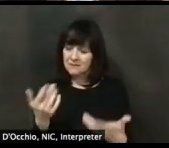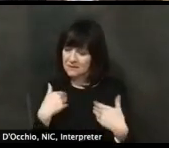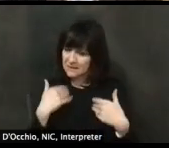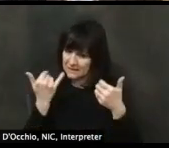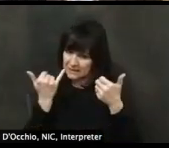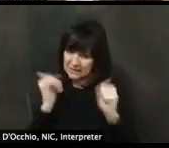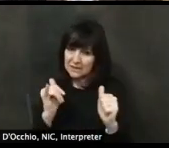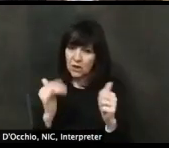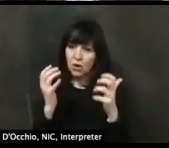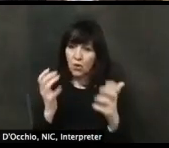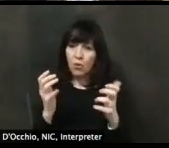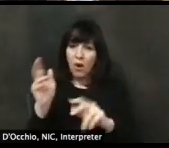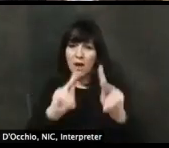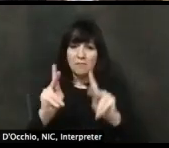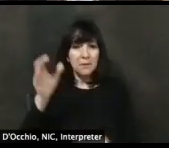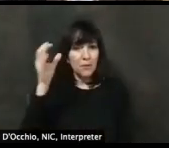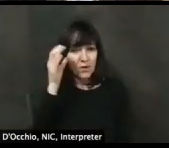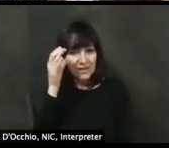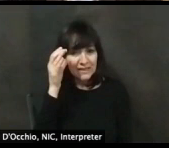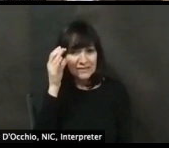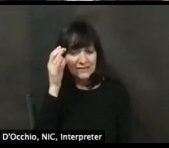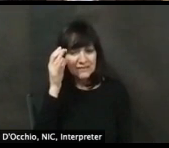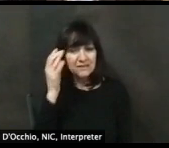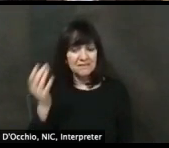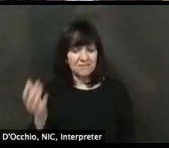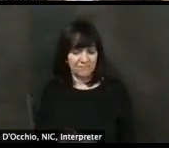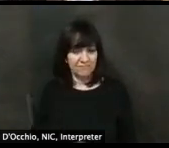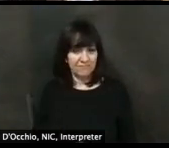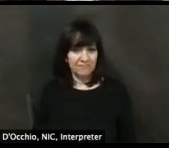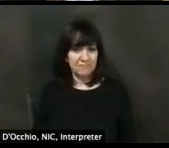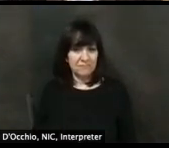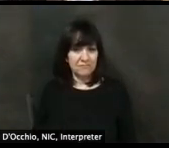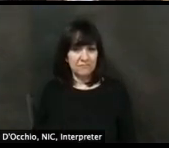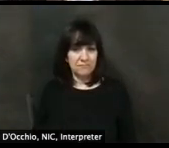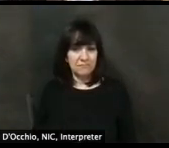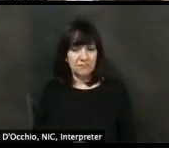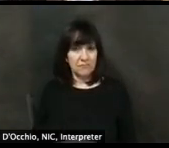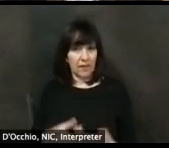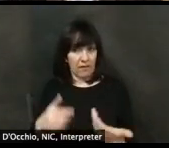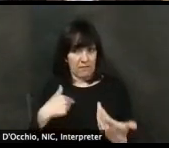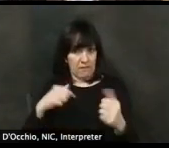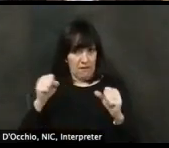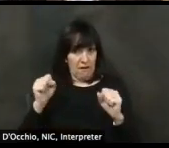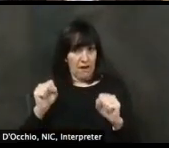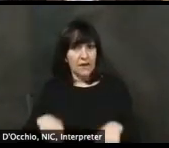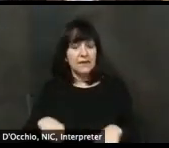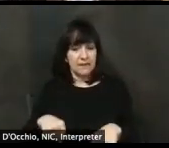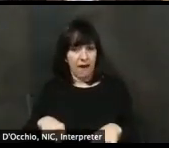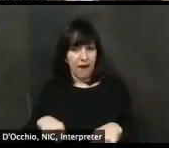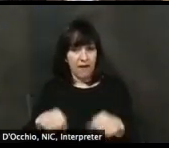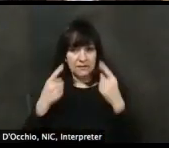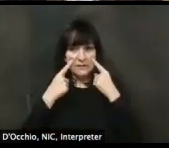ways, um, we're going to be able to be much more successful in reopening.